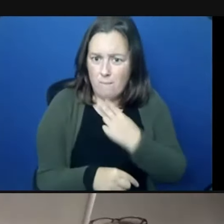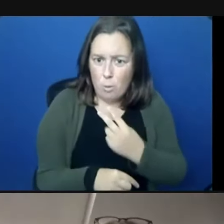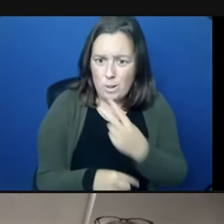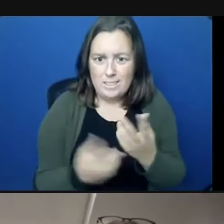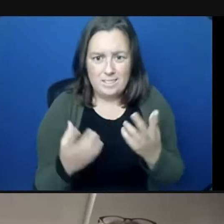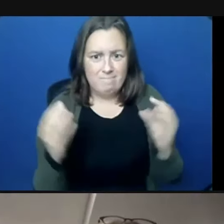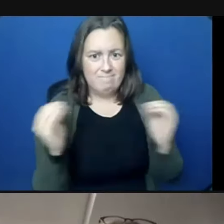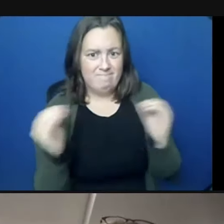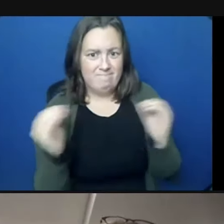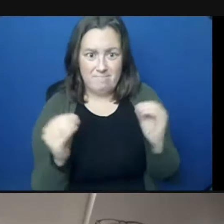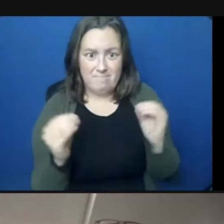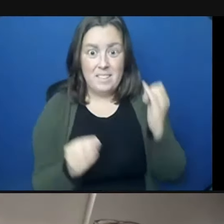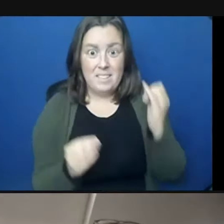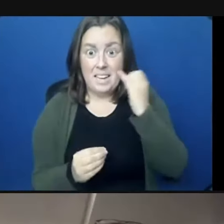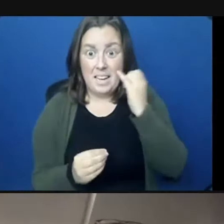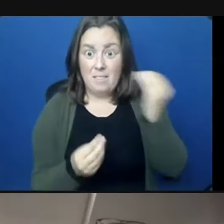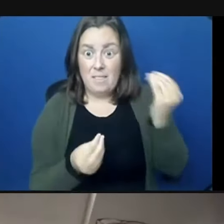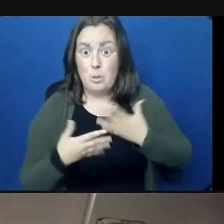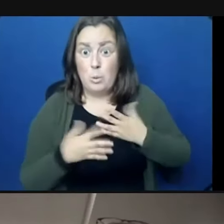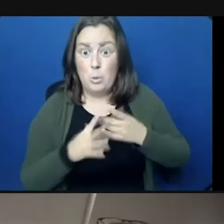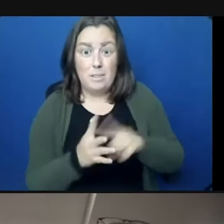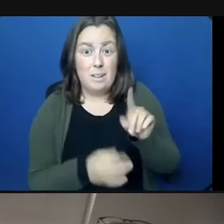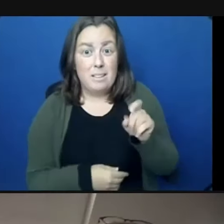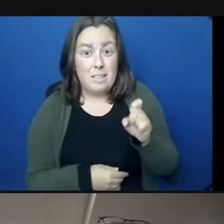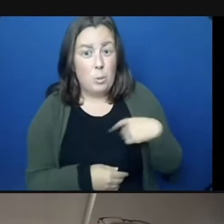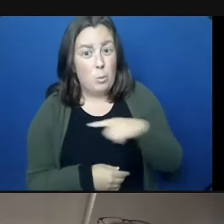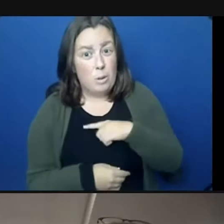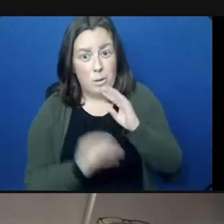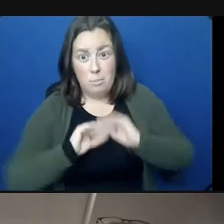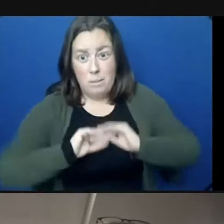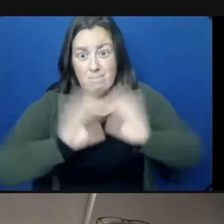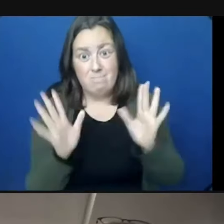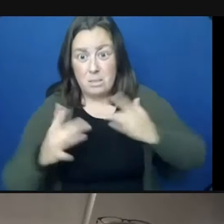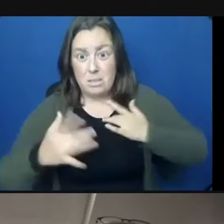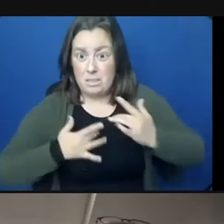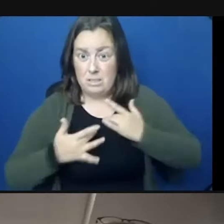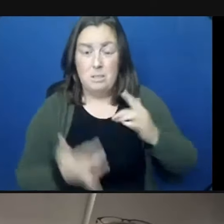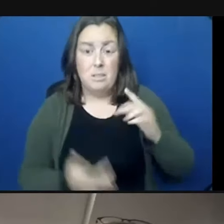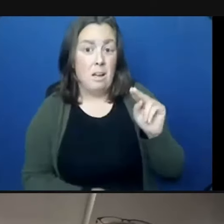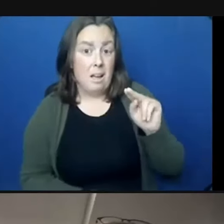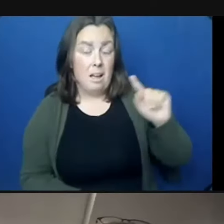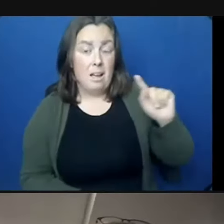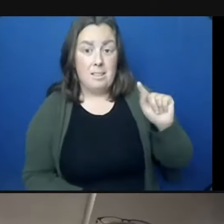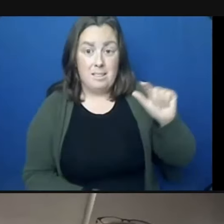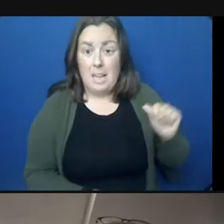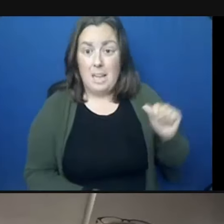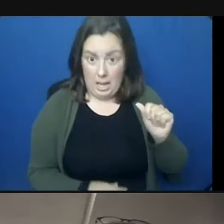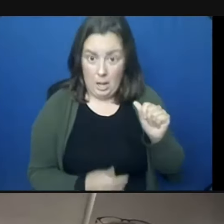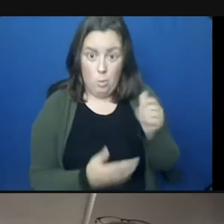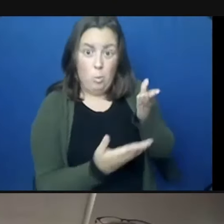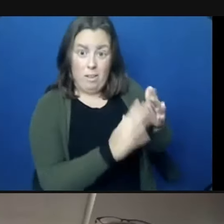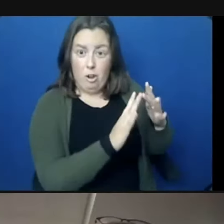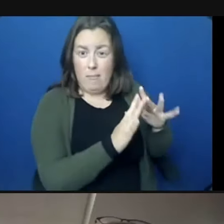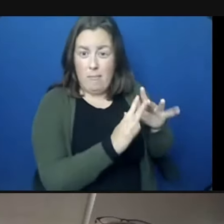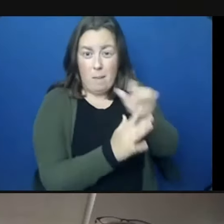If we had been consulted about the start date, we would have communicated our concerns more promptly. NTA members were present remotely, but were not recognized to